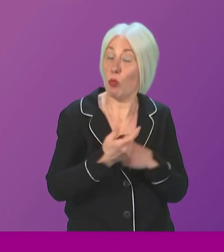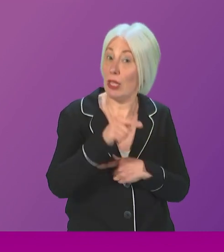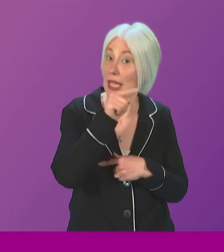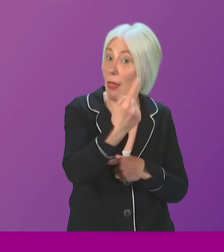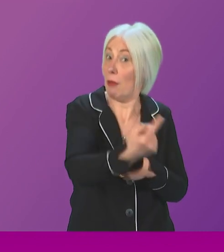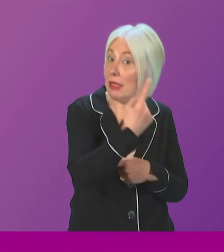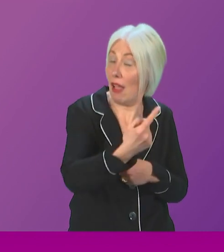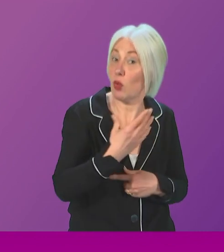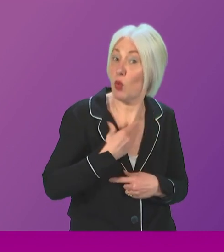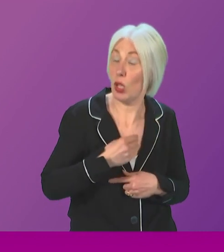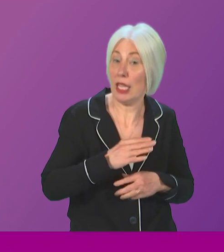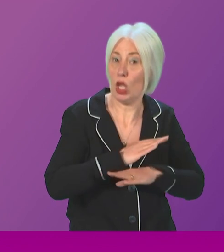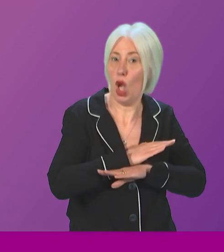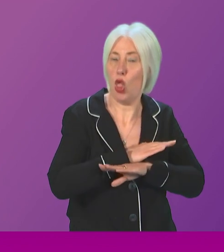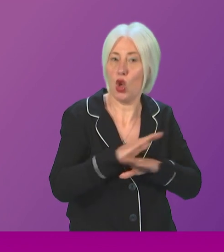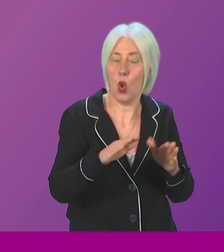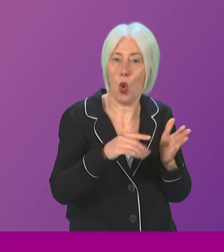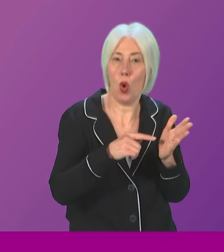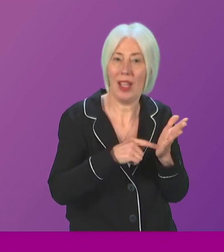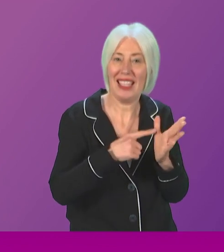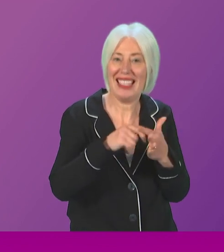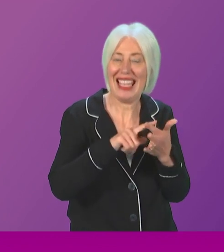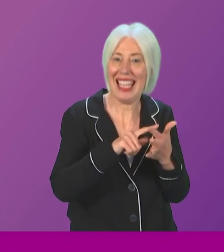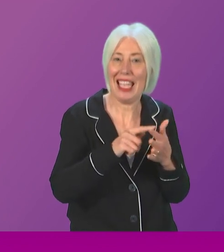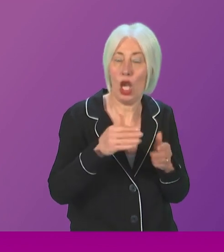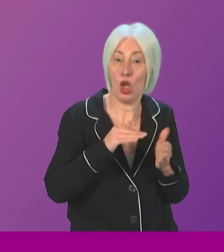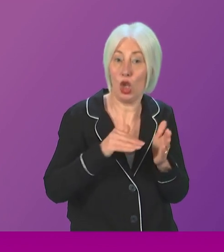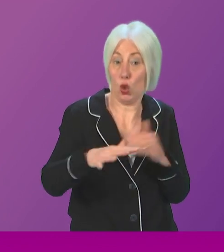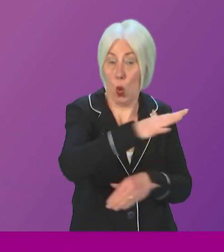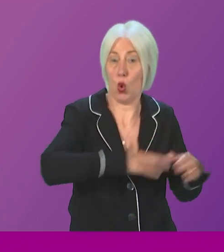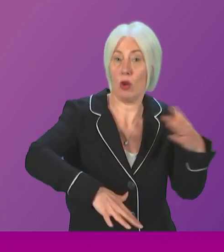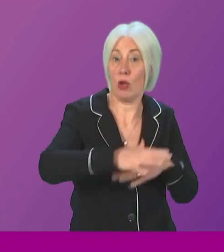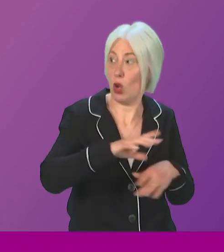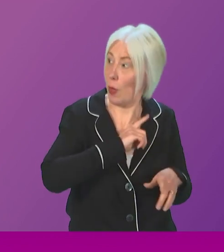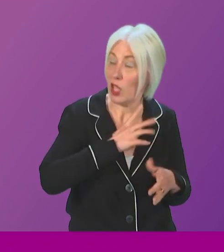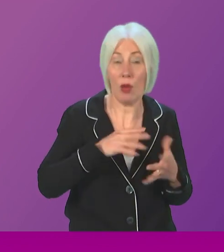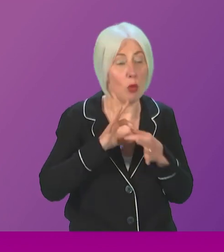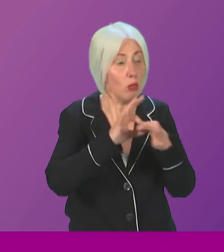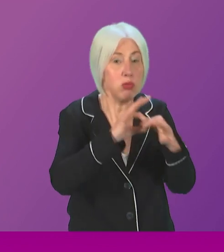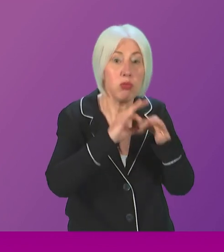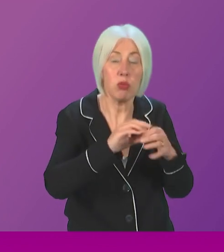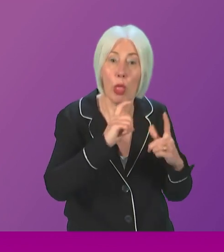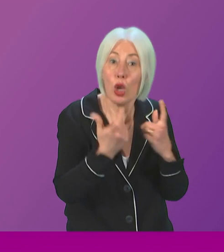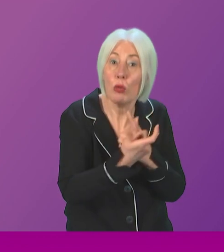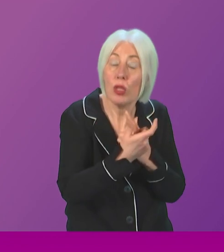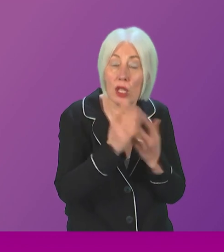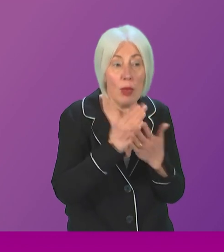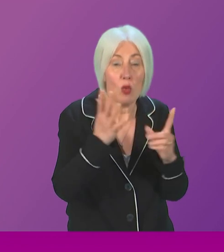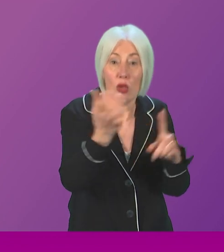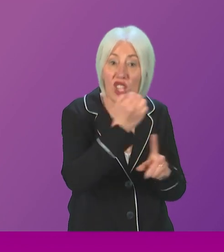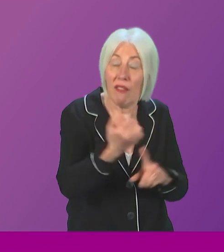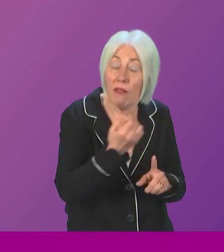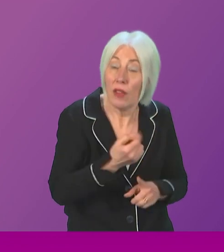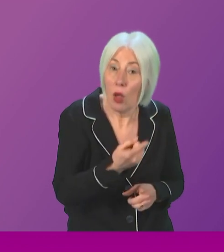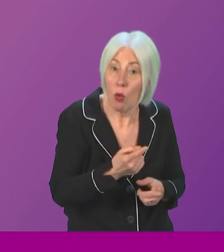take zone. So this goes to the central point here, that we will work with communities, hopefully to get to the outcomes that we all agree on, which is a